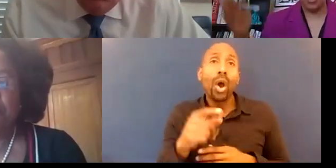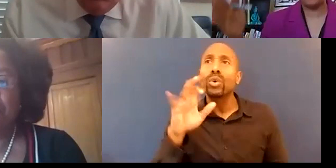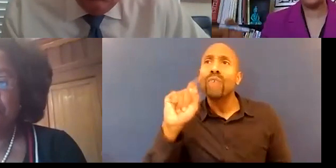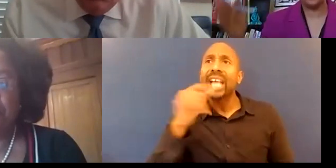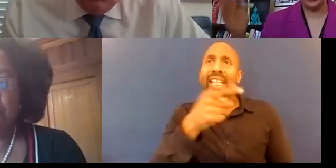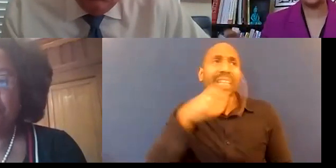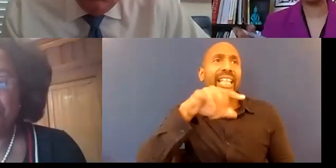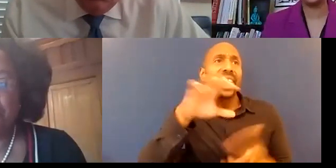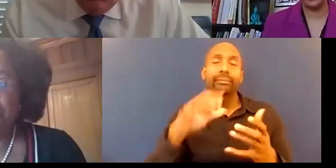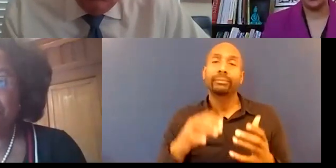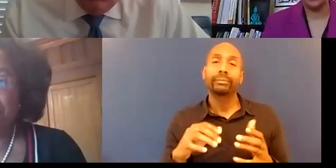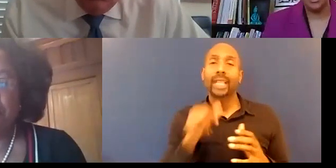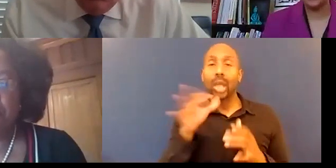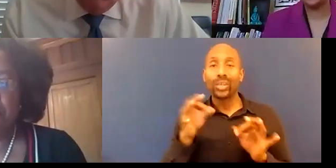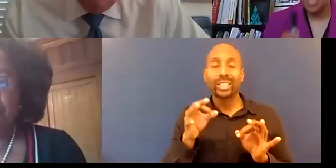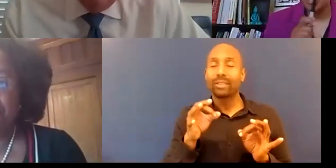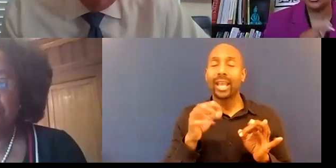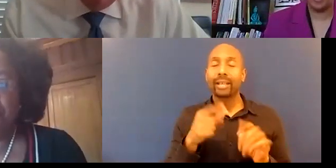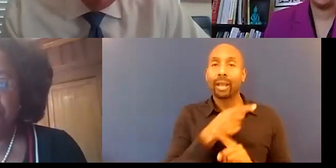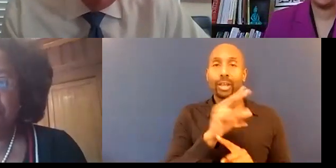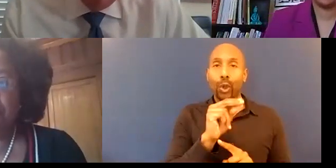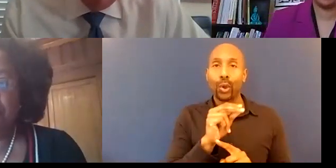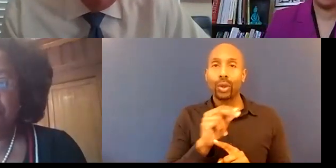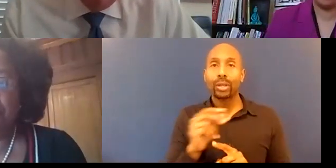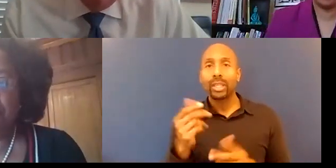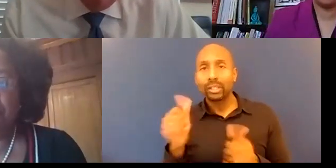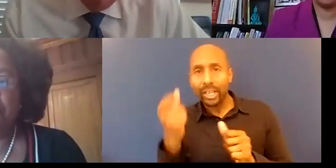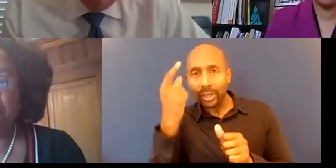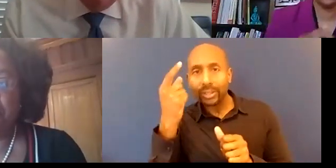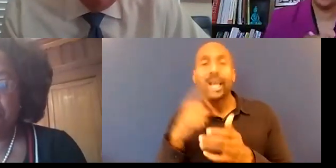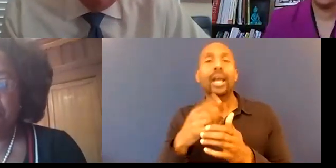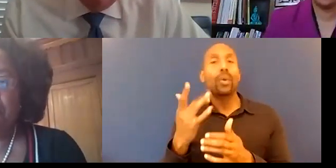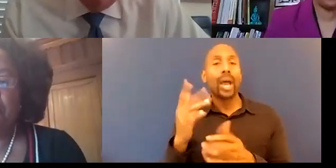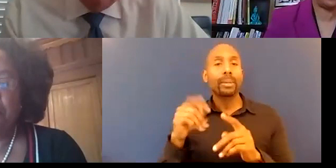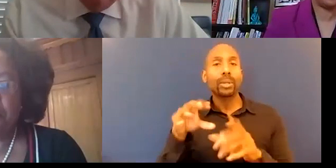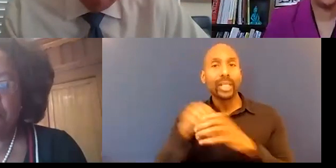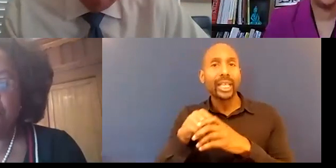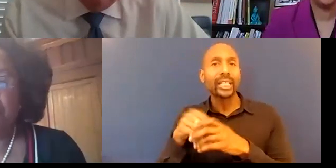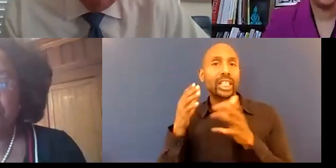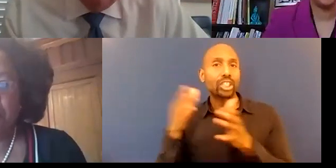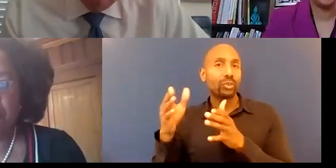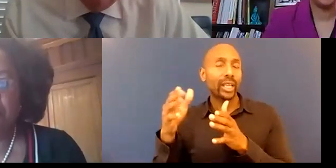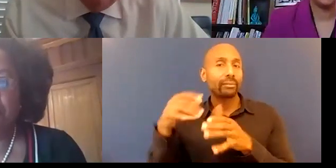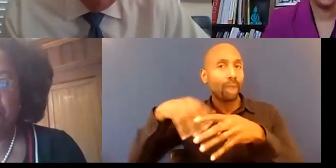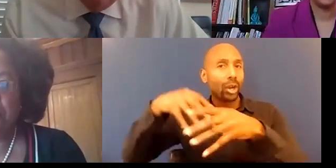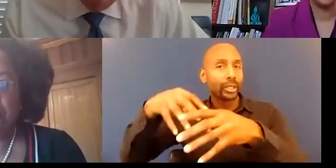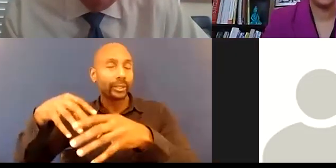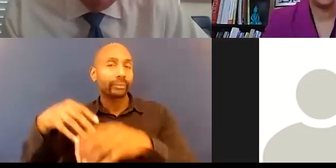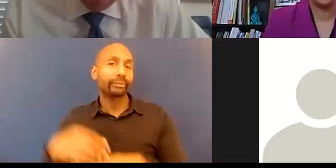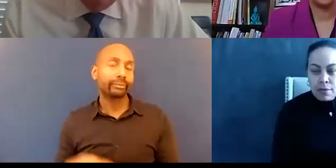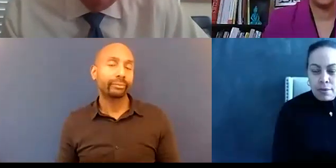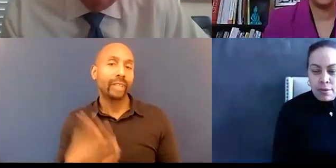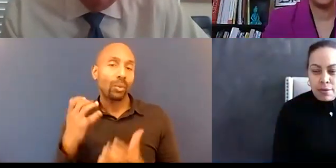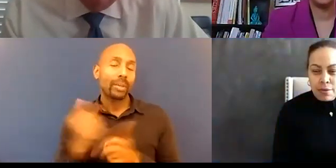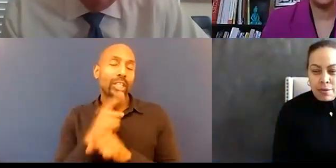understand why people are still in the streets and it's not just about policing by the way so i just want to make sure i lift that up too anyone